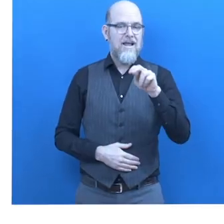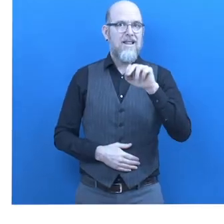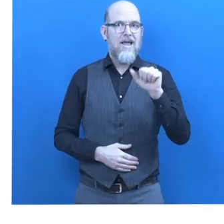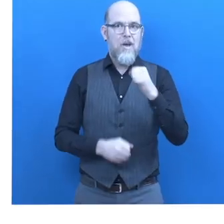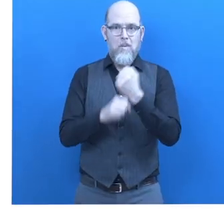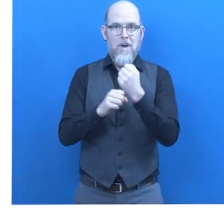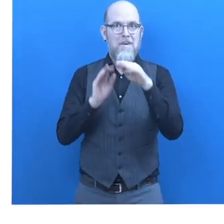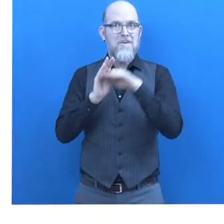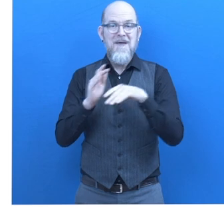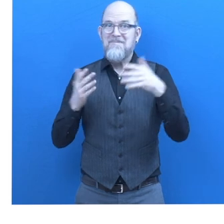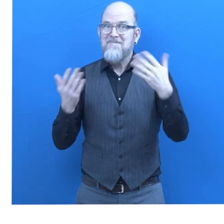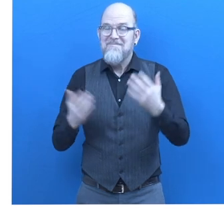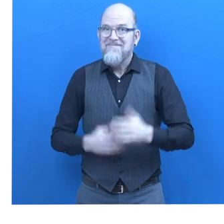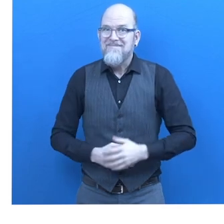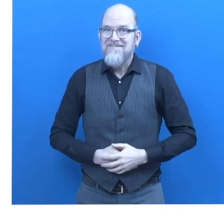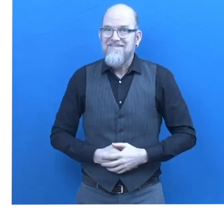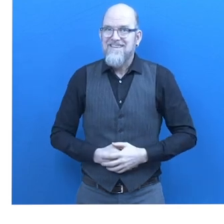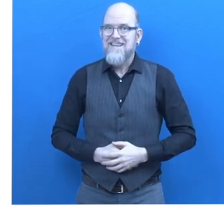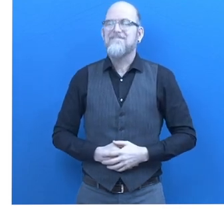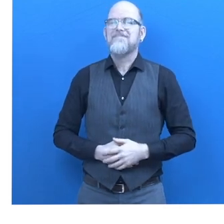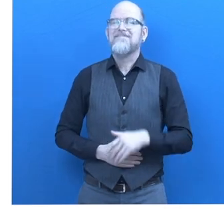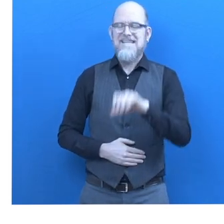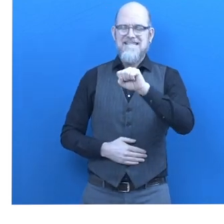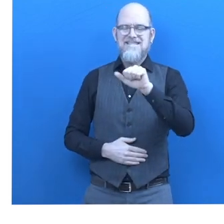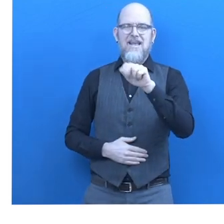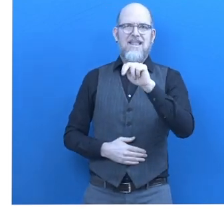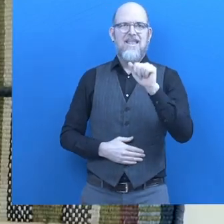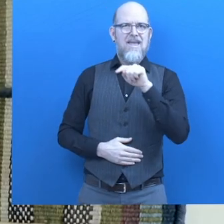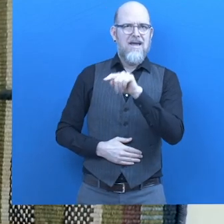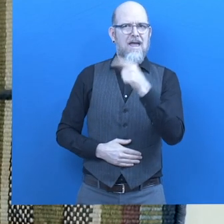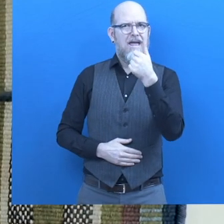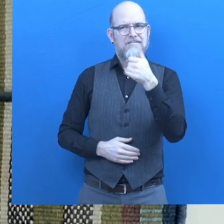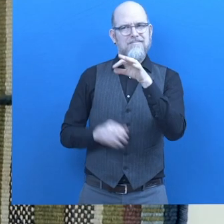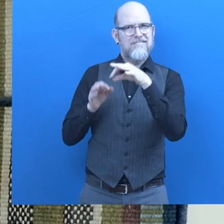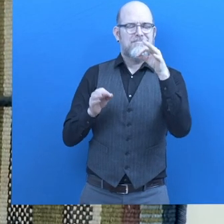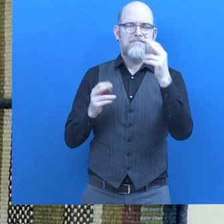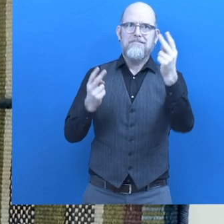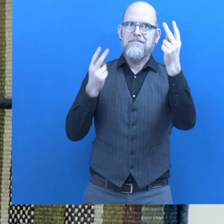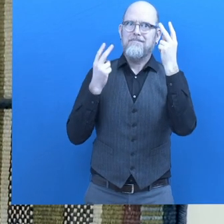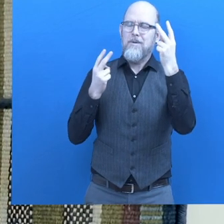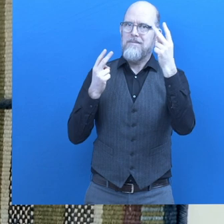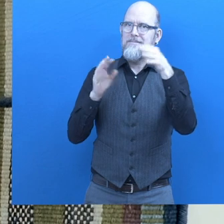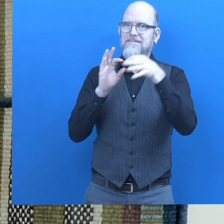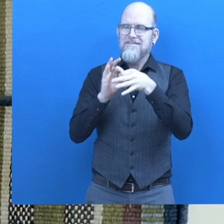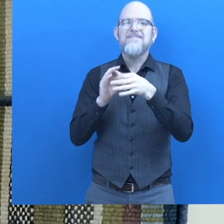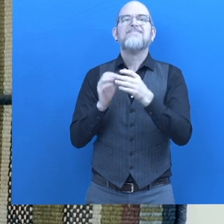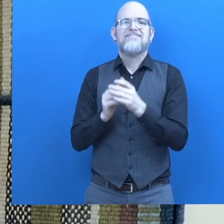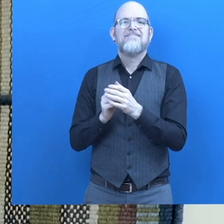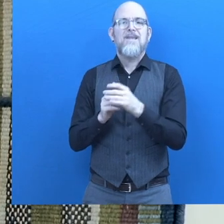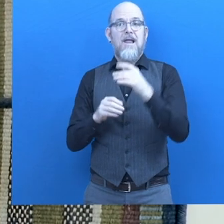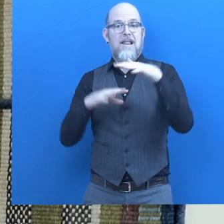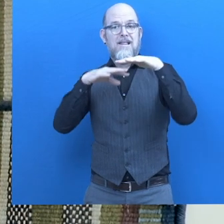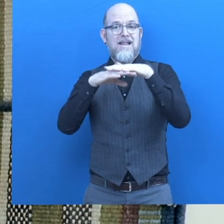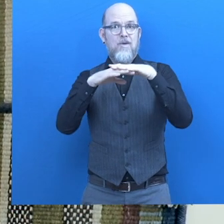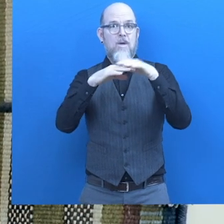What is SANA Work Program about? Alia Joumer, Program Director. The essential elements of SANA Work Program is that we